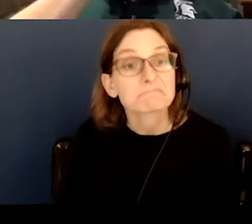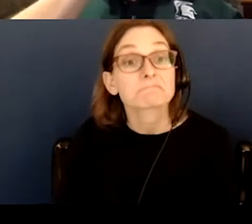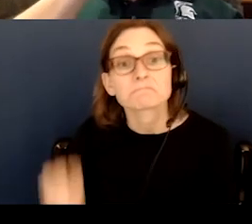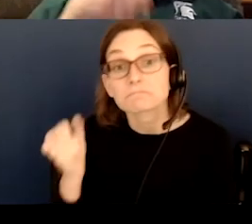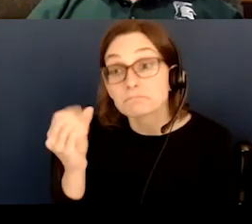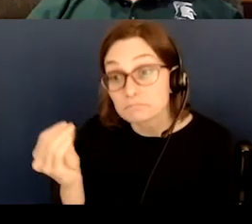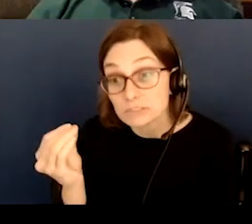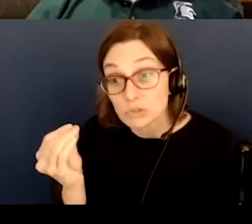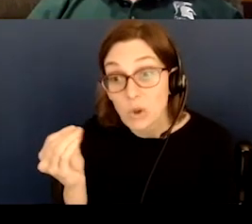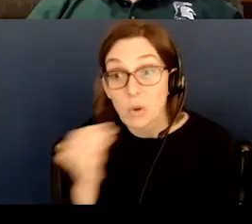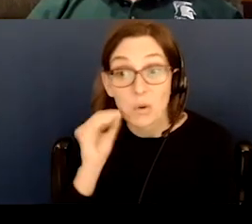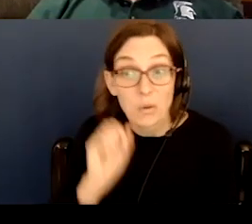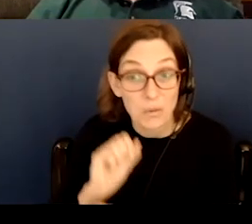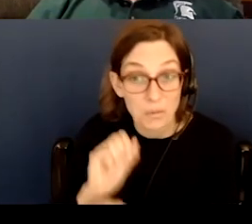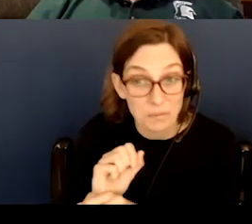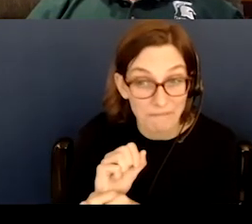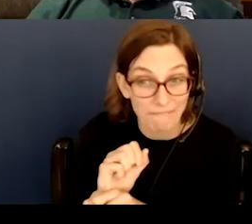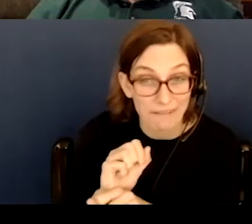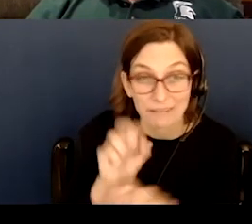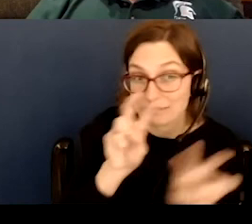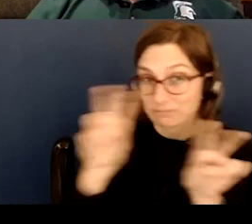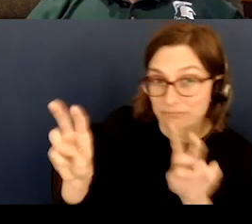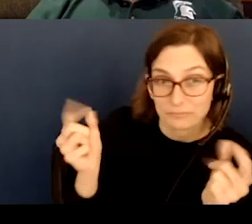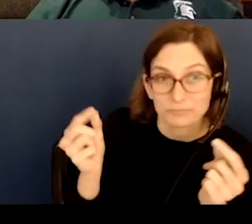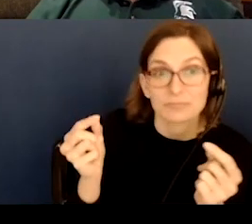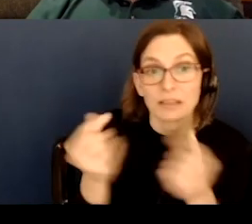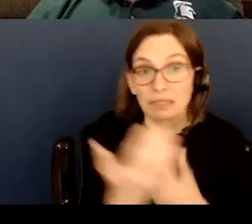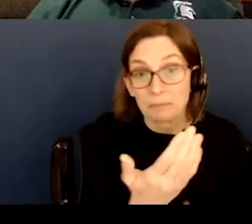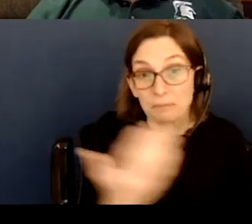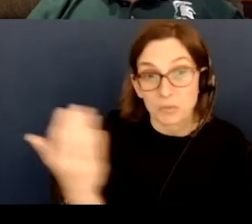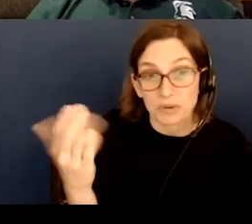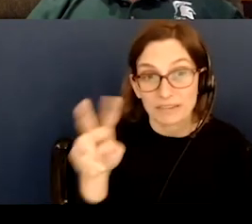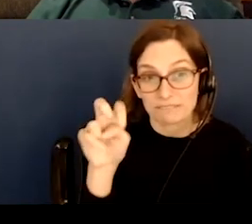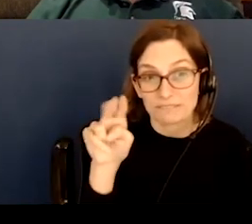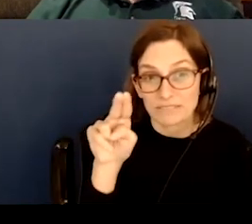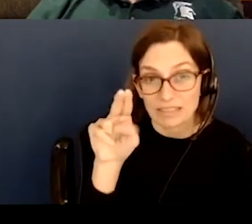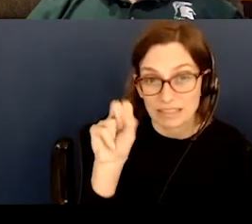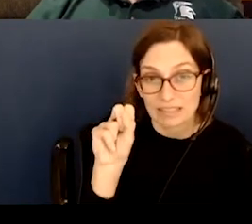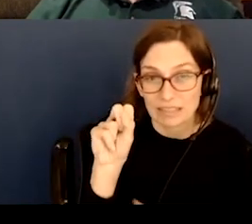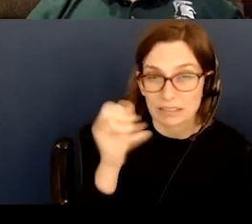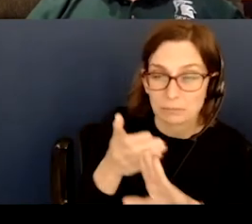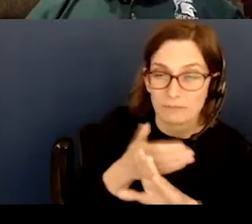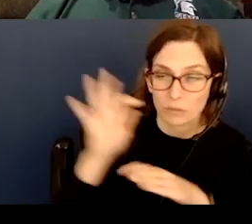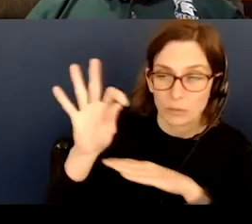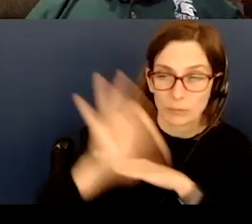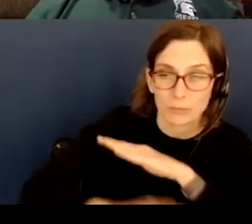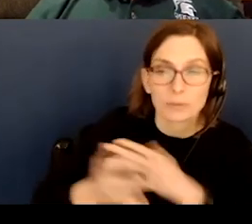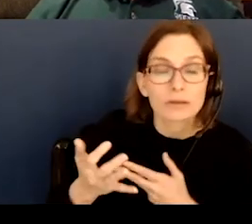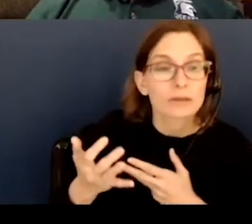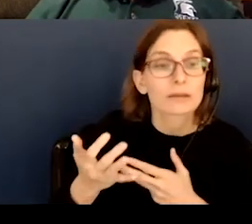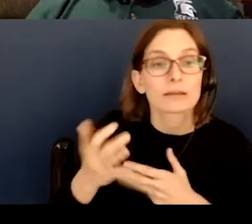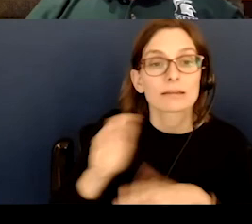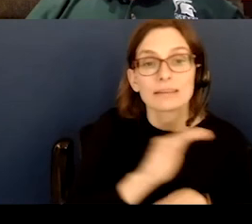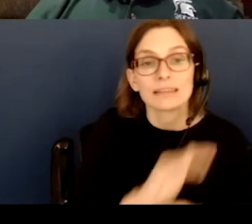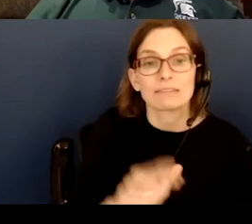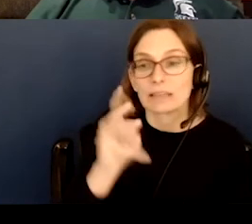So, homework, just to recap. In the mornings, check out for Venus before it goes away. Evenings,